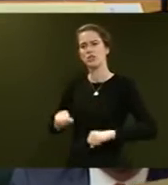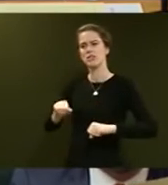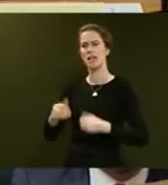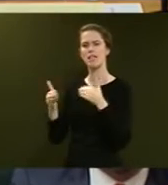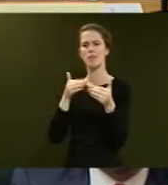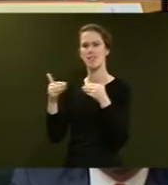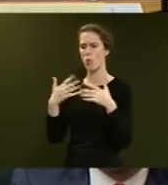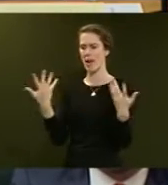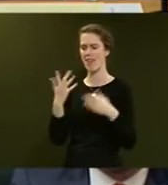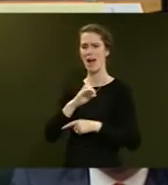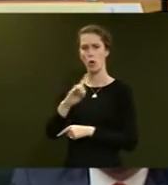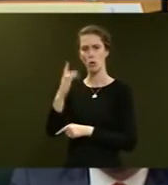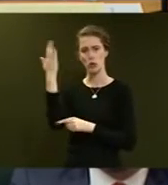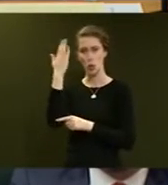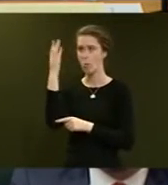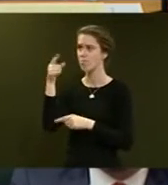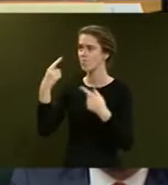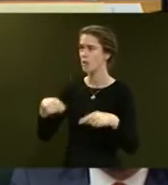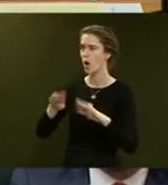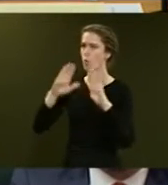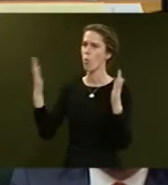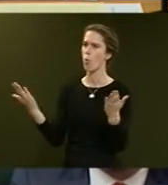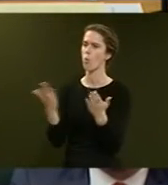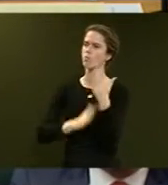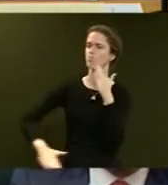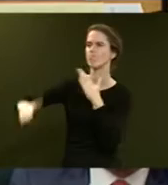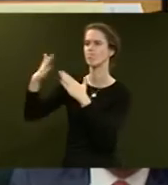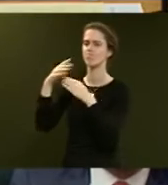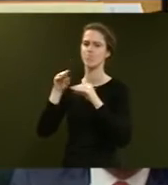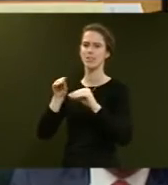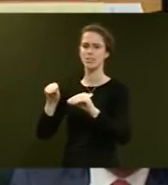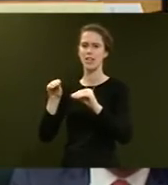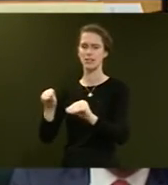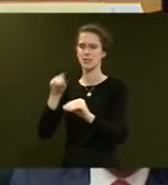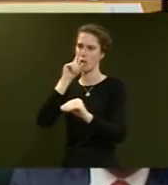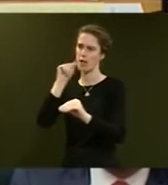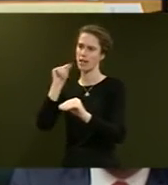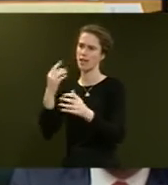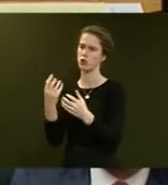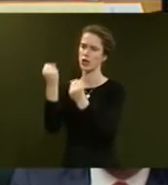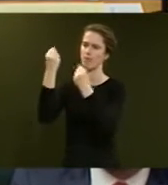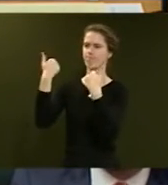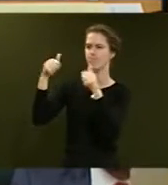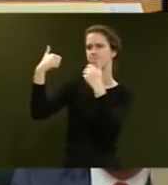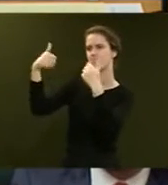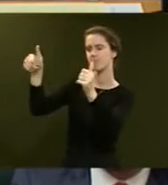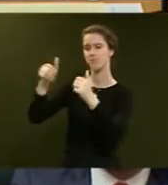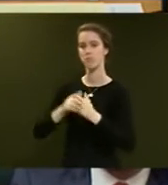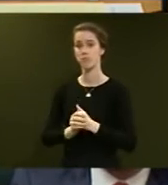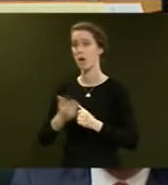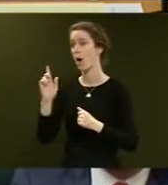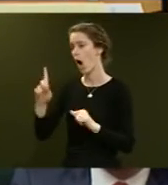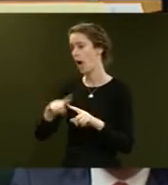of where they are going to school, are entitled to a world-class education so that they can fulfil their full potential. Where I